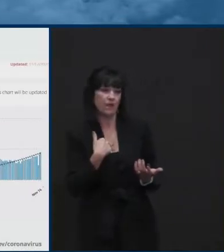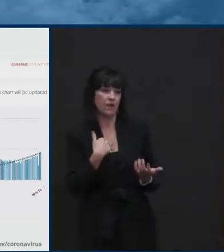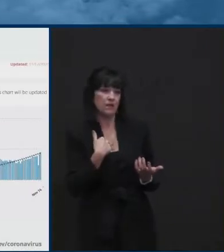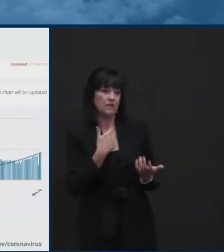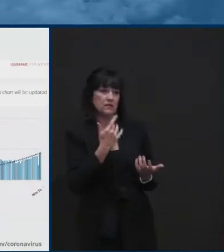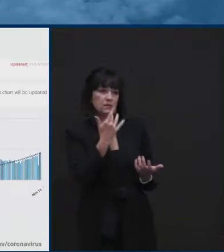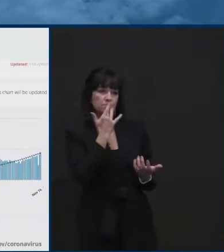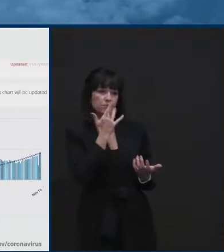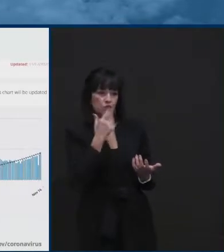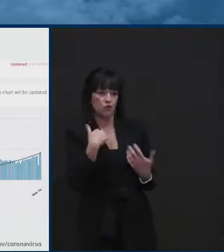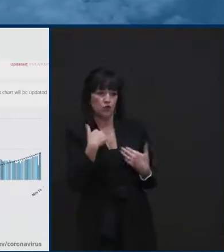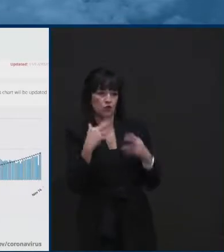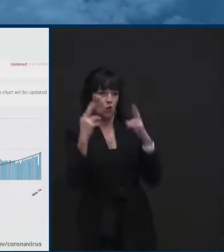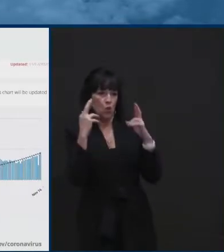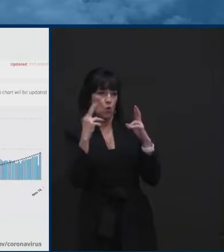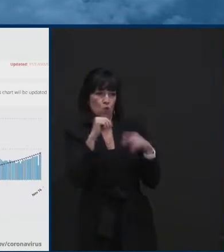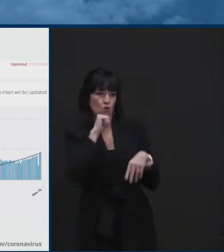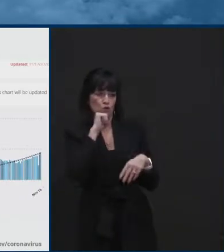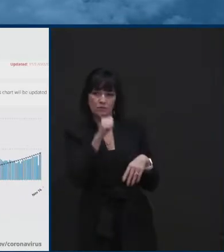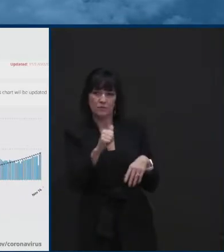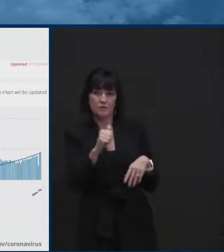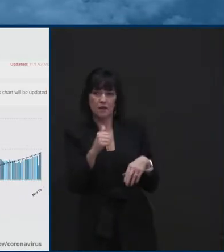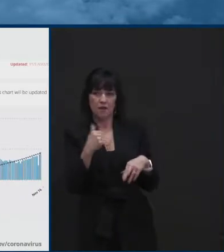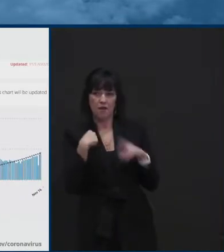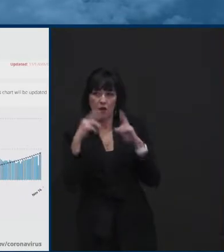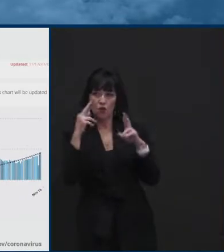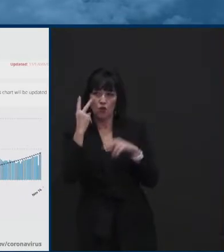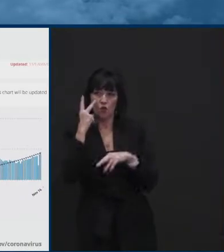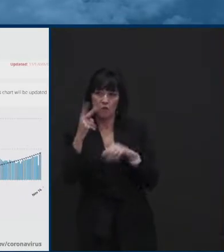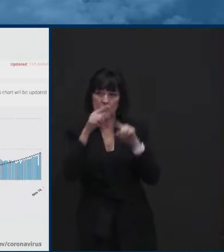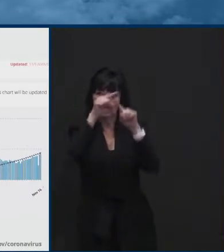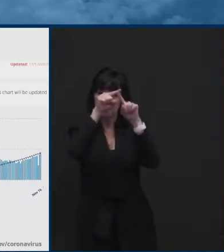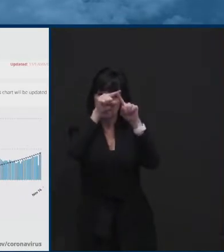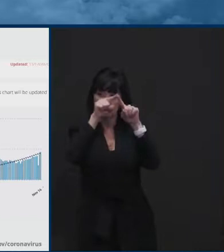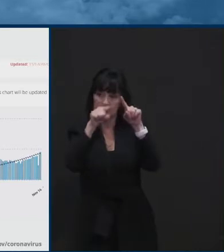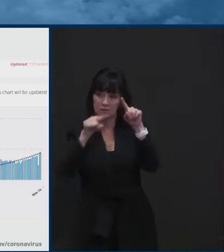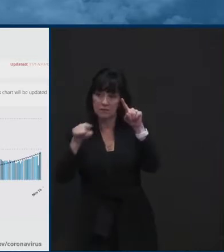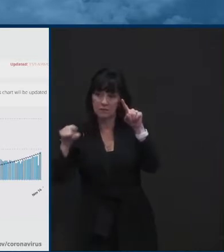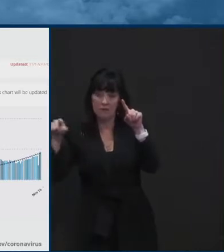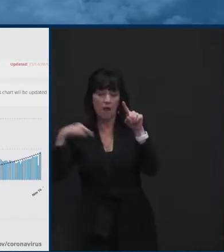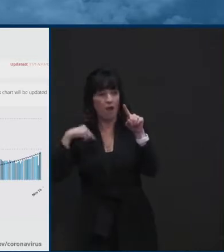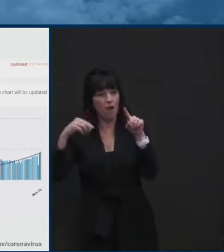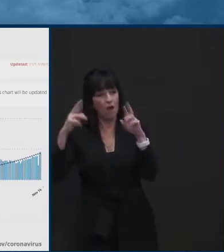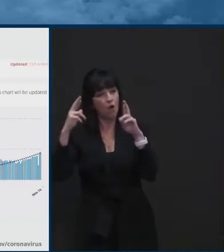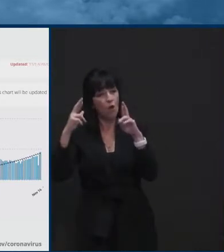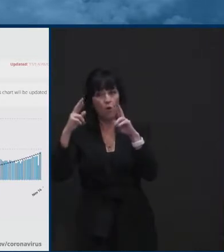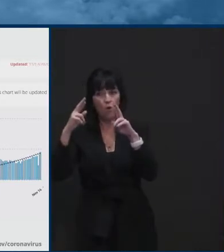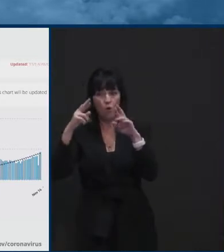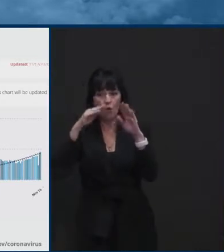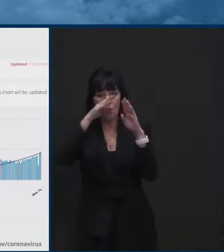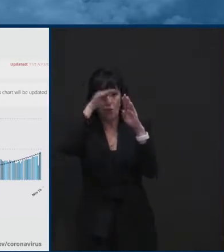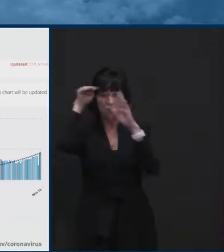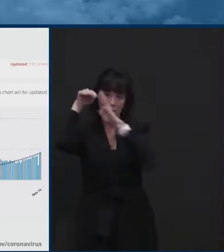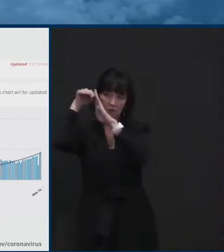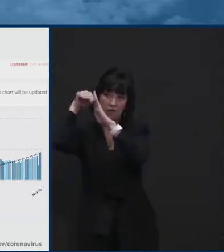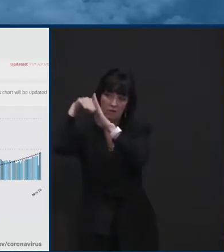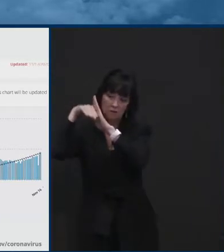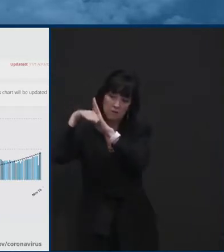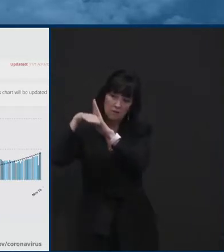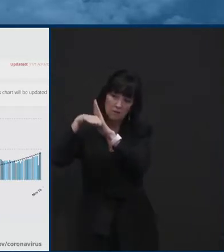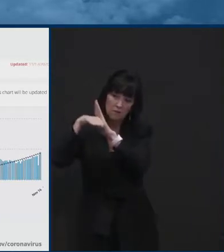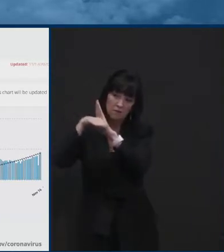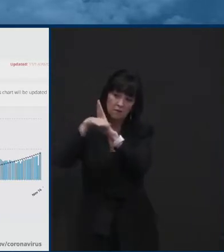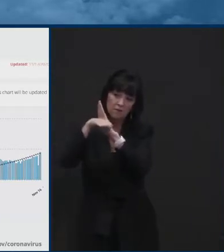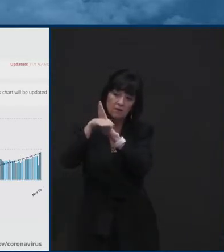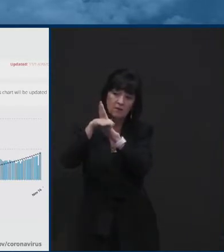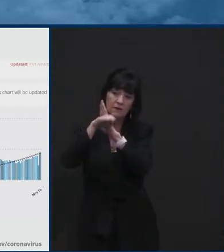straight out flat from there. I think my experience of the last nine months suggests that's not going to